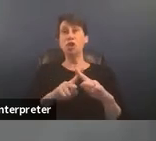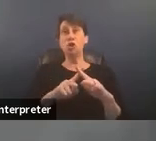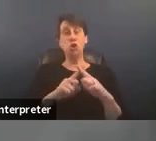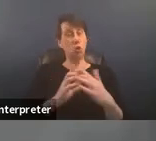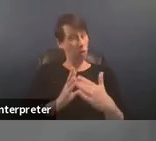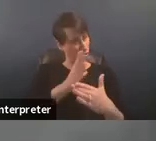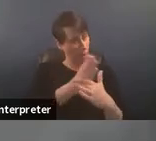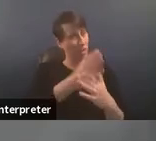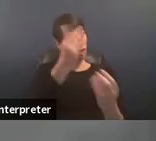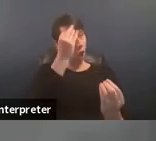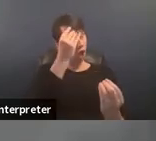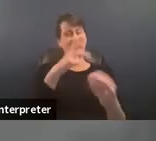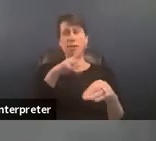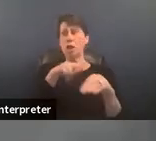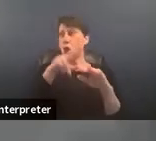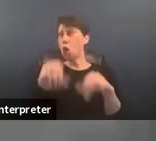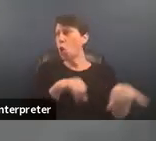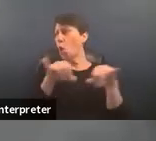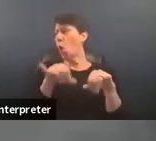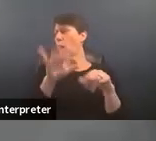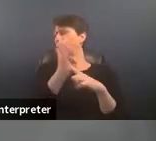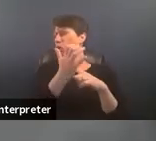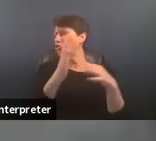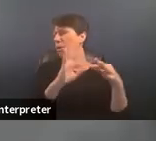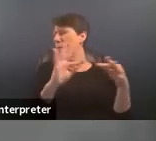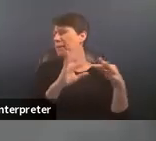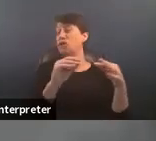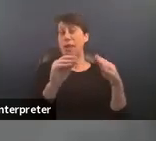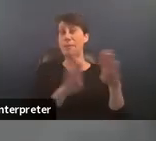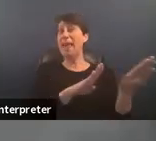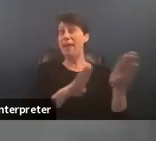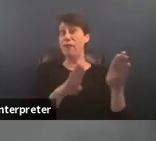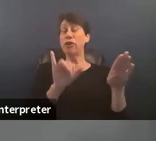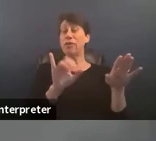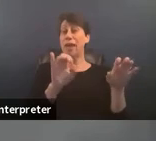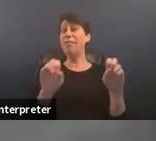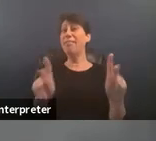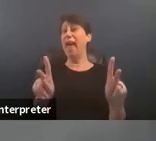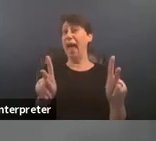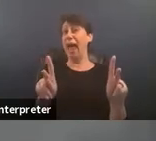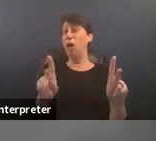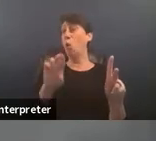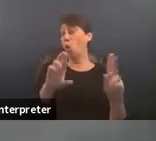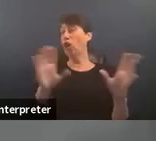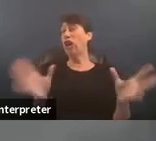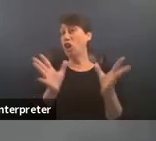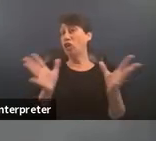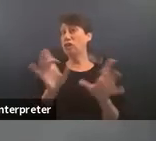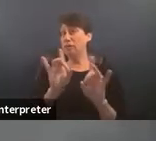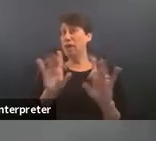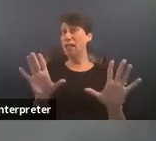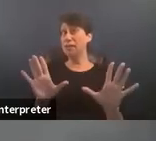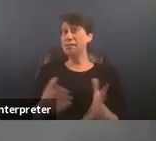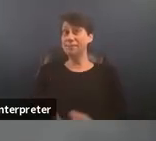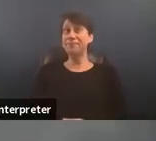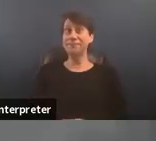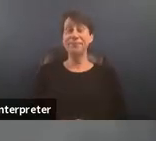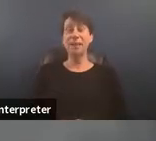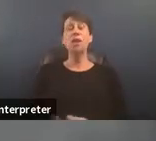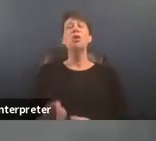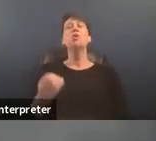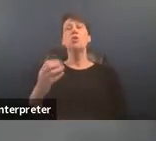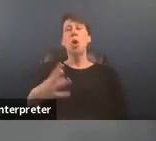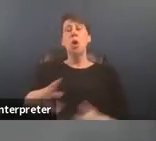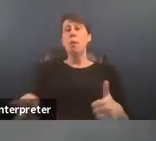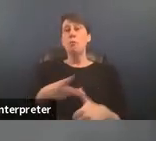thoughts the norms the cultural messages and the behaviors that allow or encourage violence um so primary